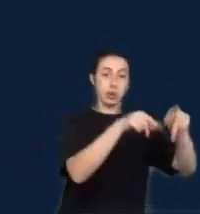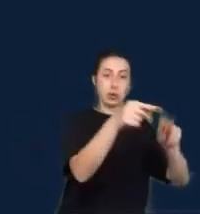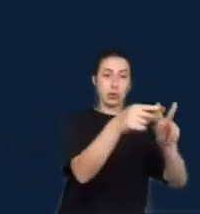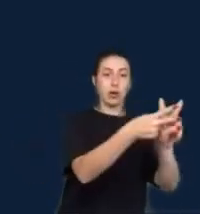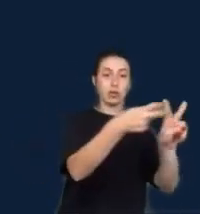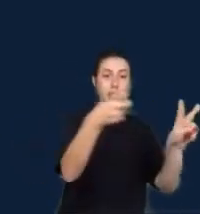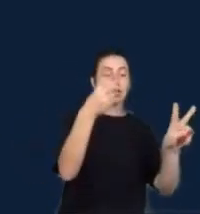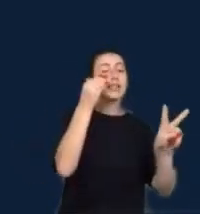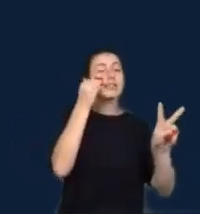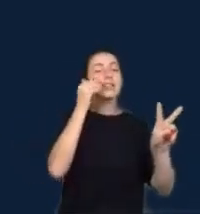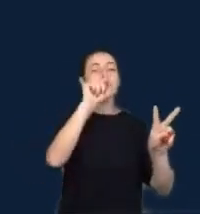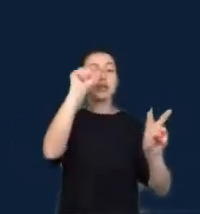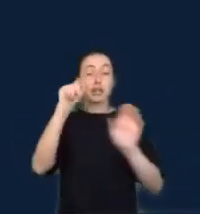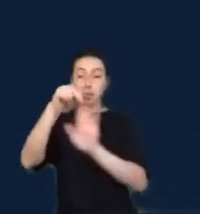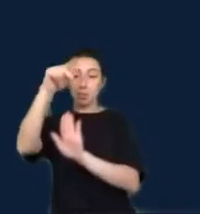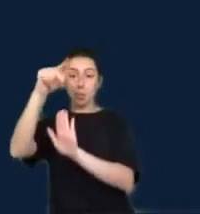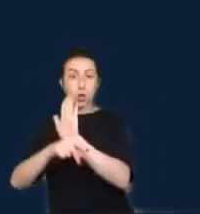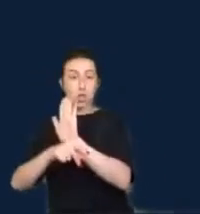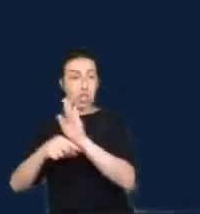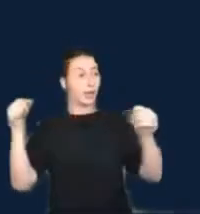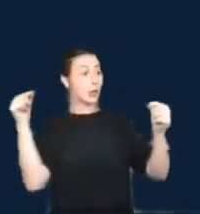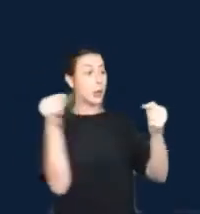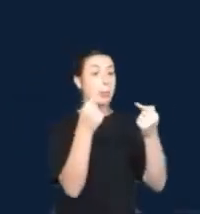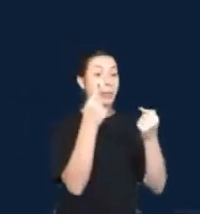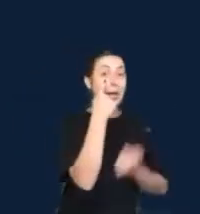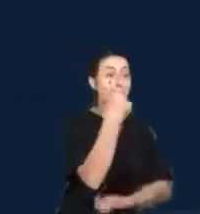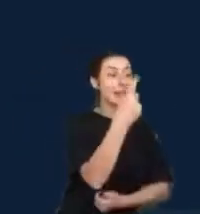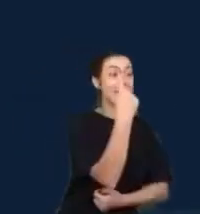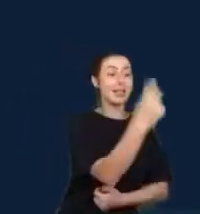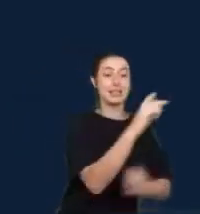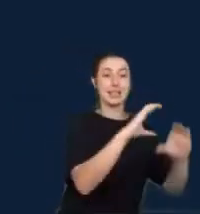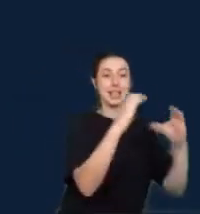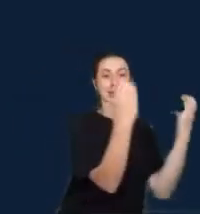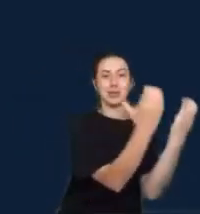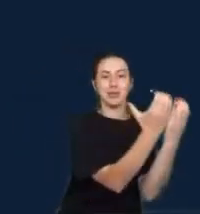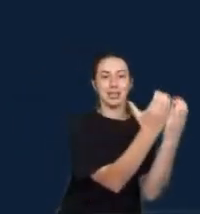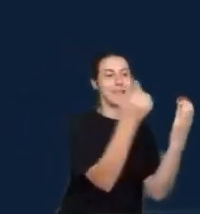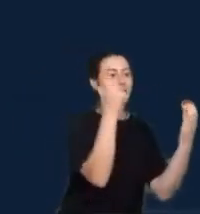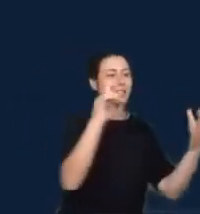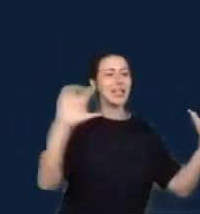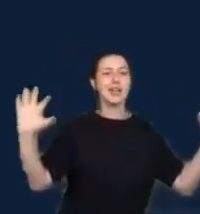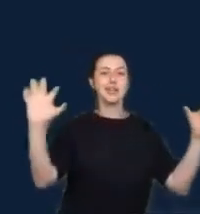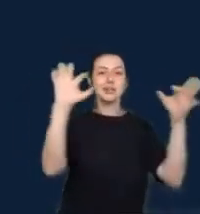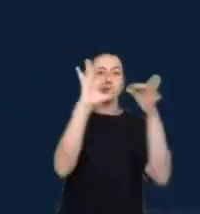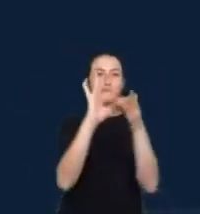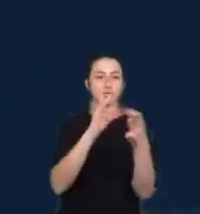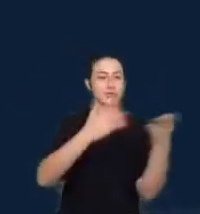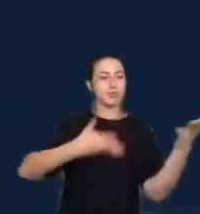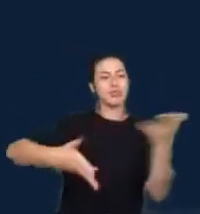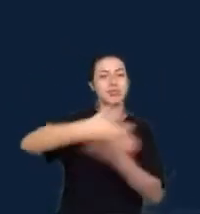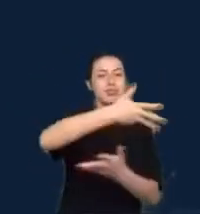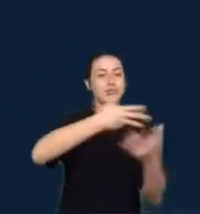And to make meaningful space for indigenous perspectives and to journalistic stories.